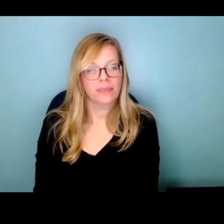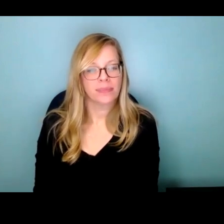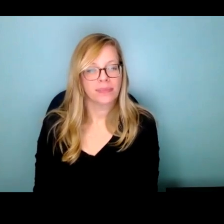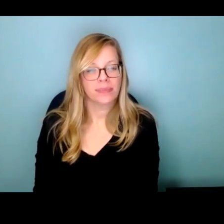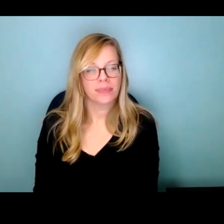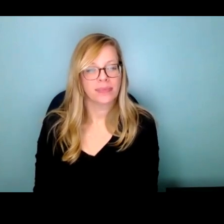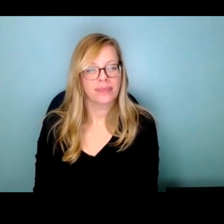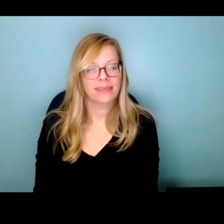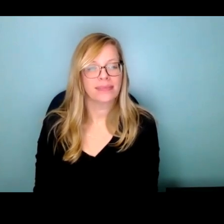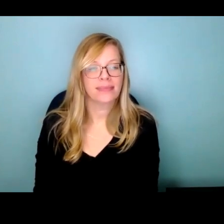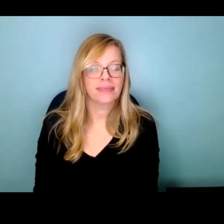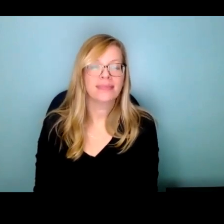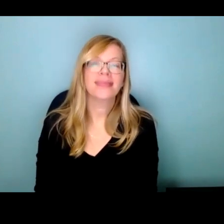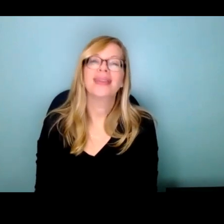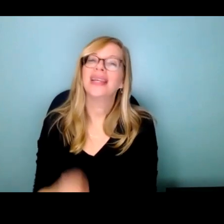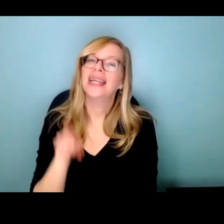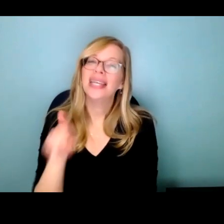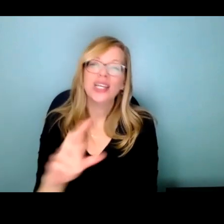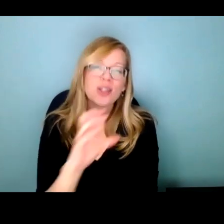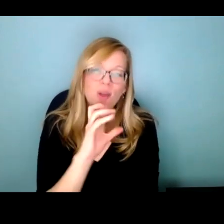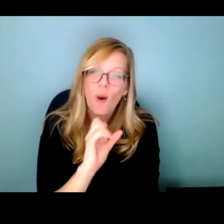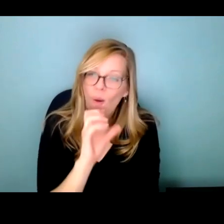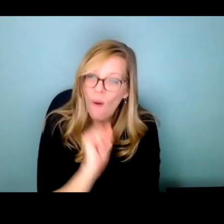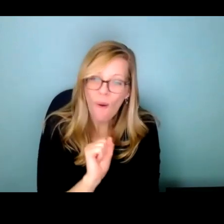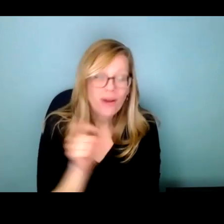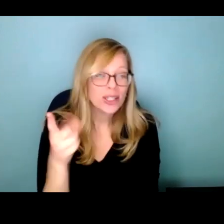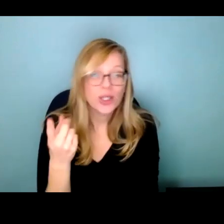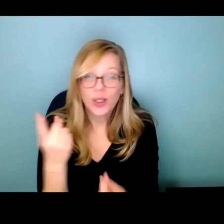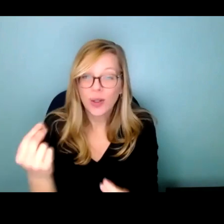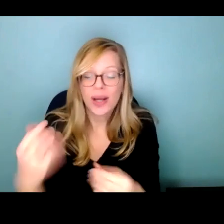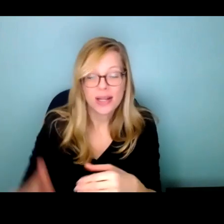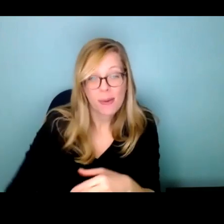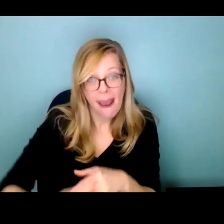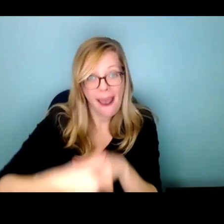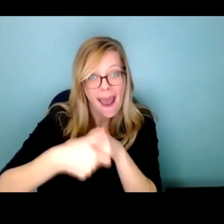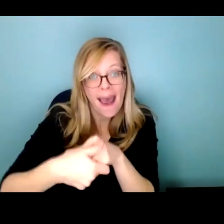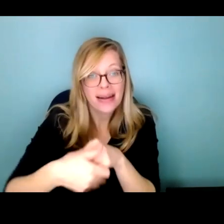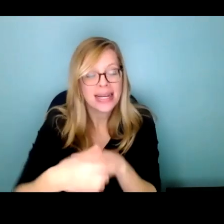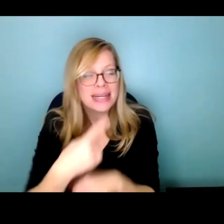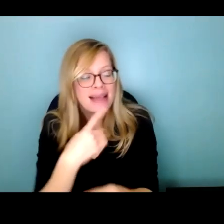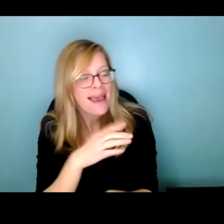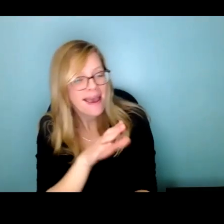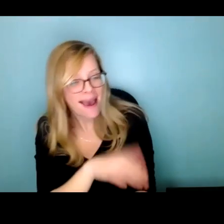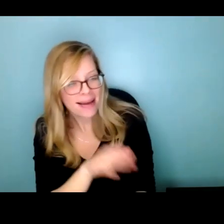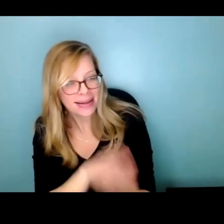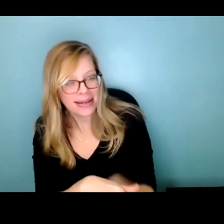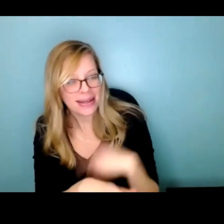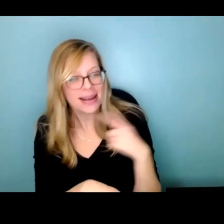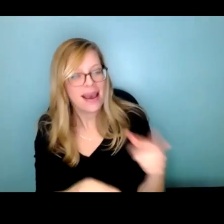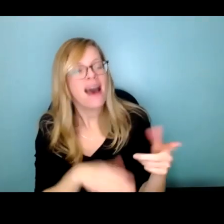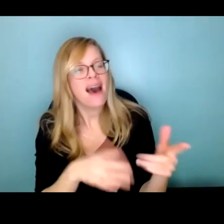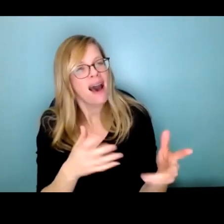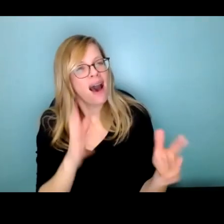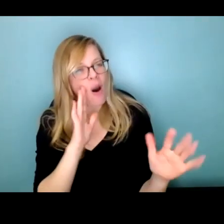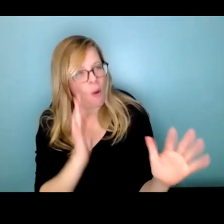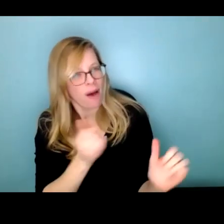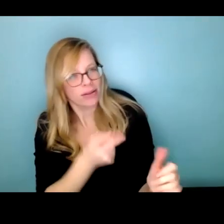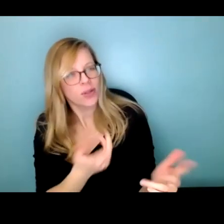he's so old he took my hand saying honey i'll have you understand